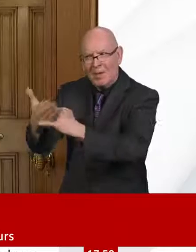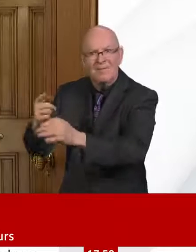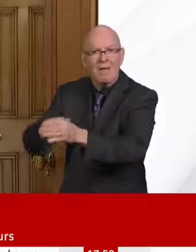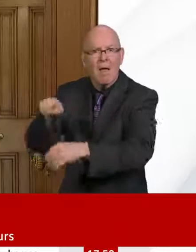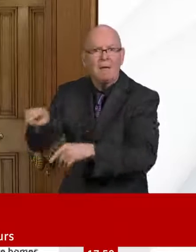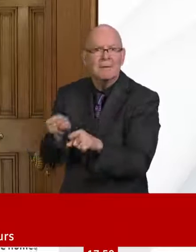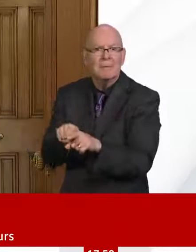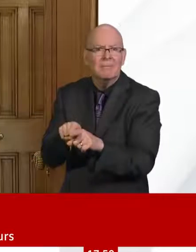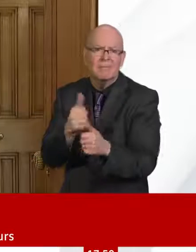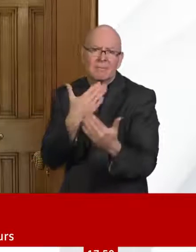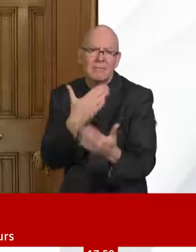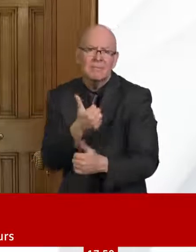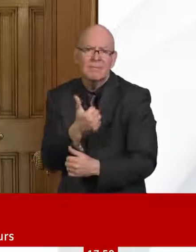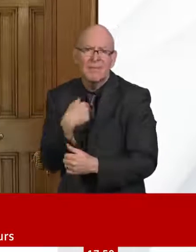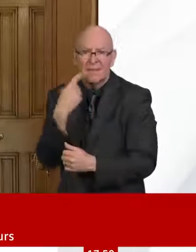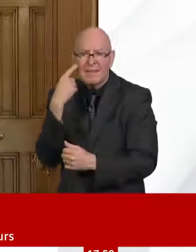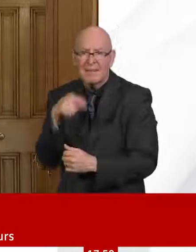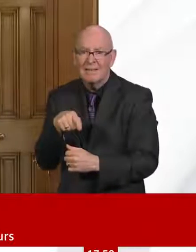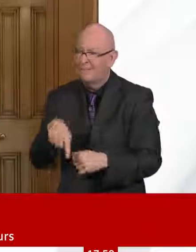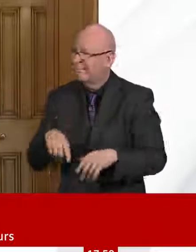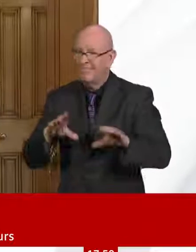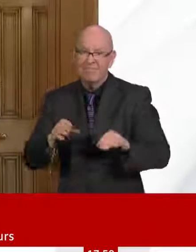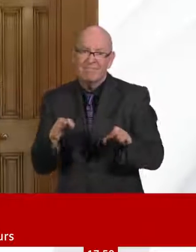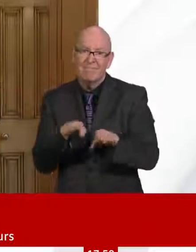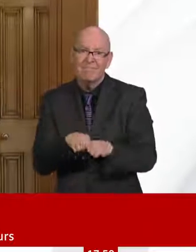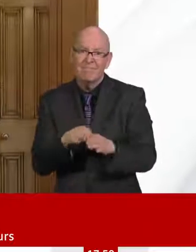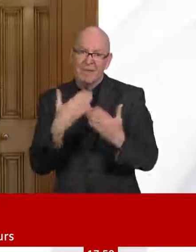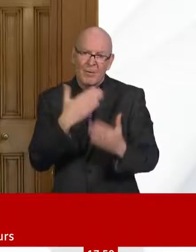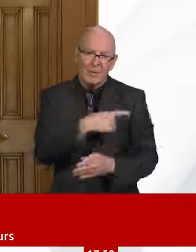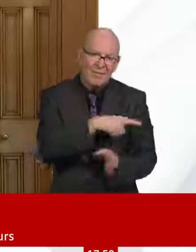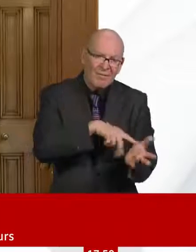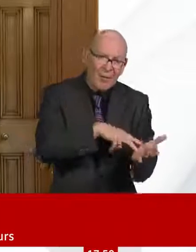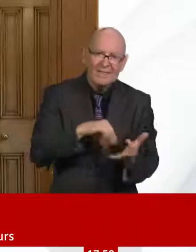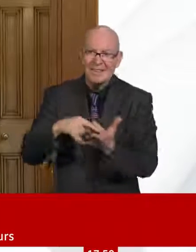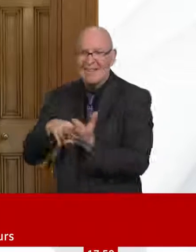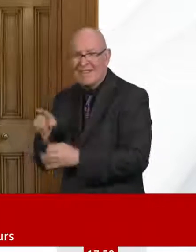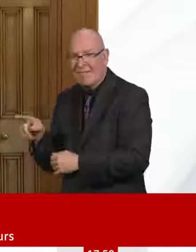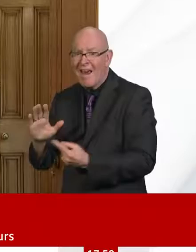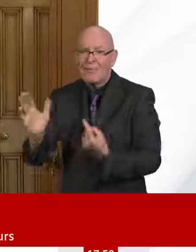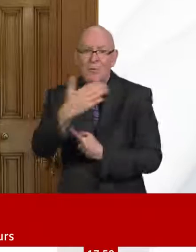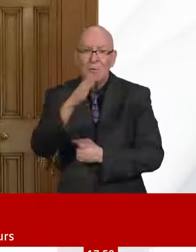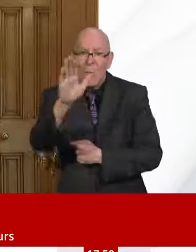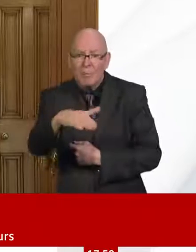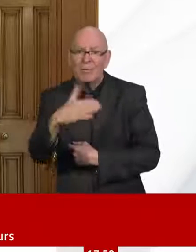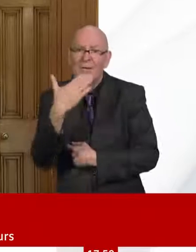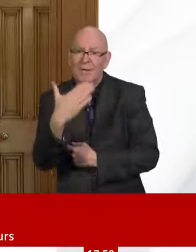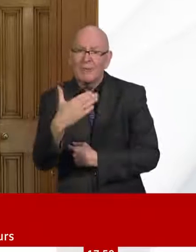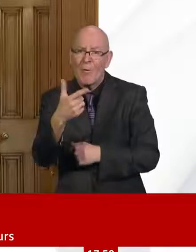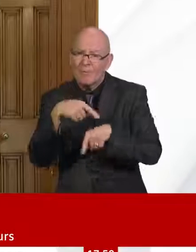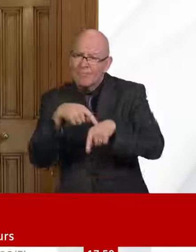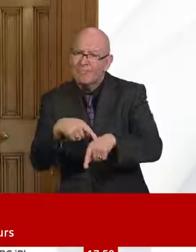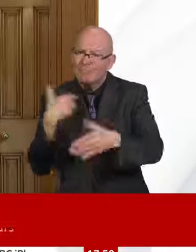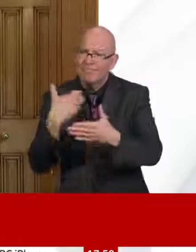get through this. But we are getting through it. We're getting through it together. And we can look forward to happier times. But in the meantime, please do stay at home,